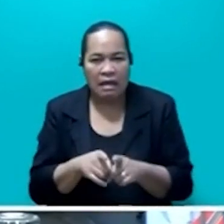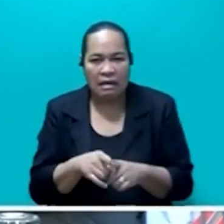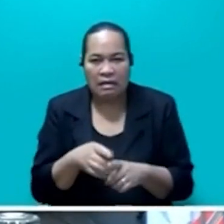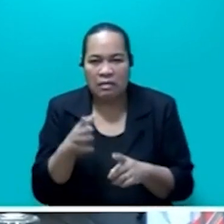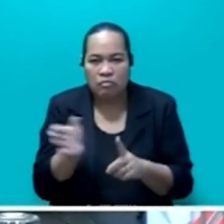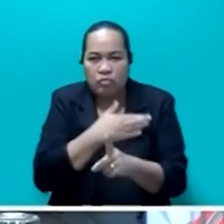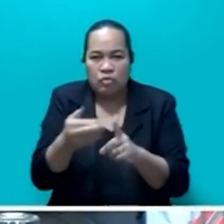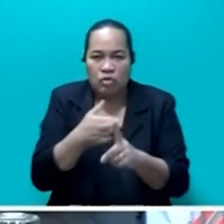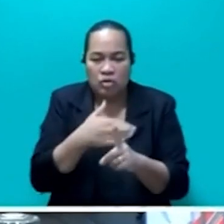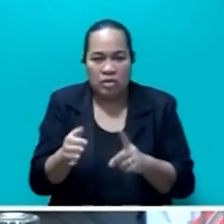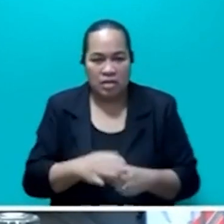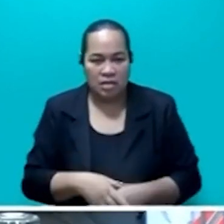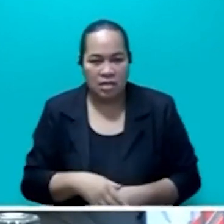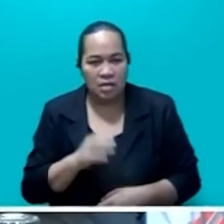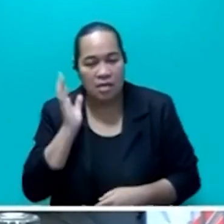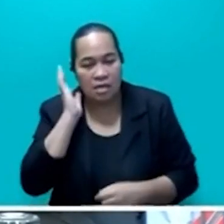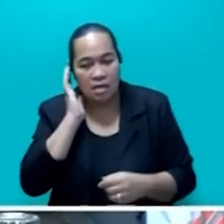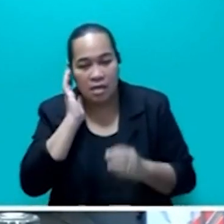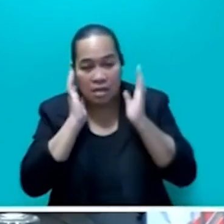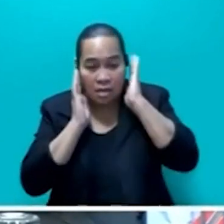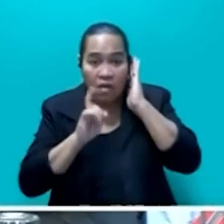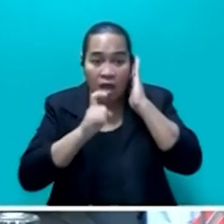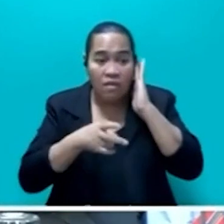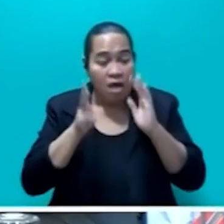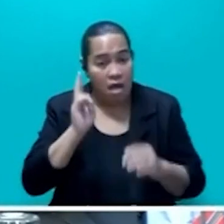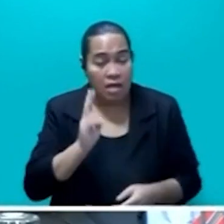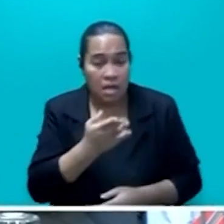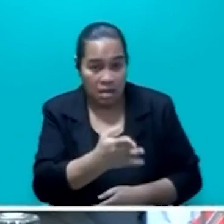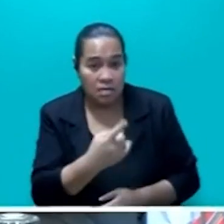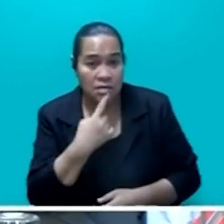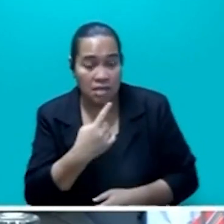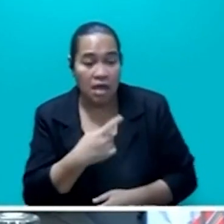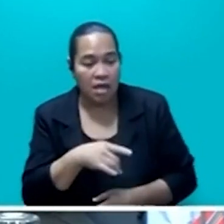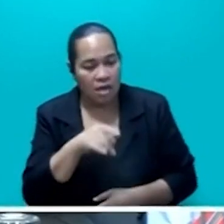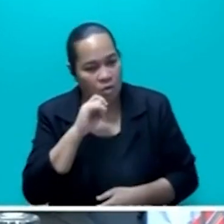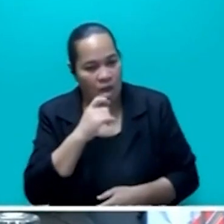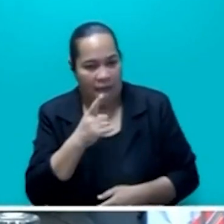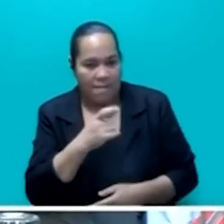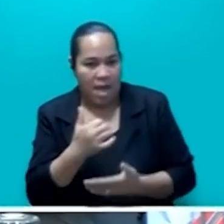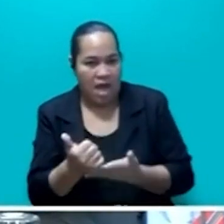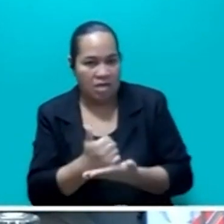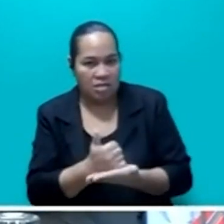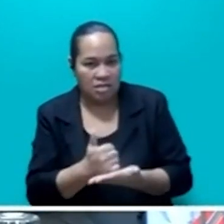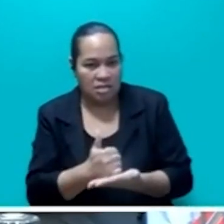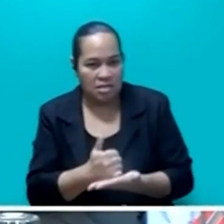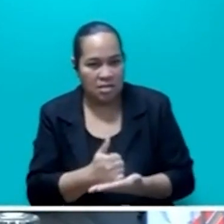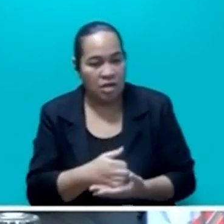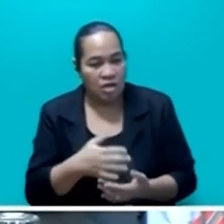if the Leader of the Opposition were to repeat his comments outside Parliament, he would be inviting an action for the affirmation against himself.